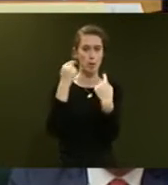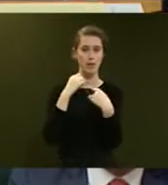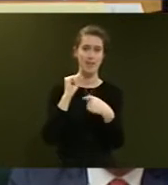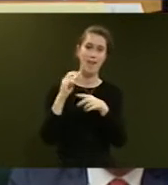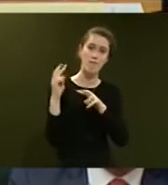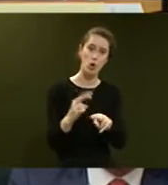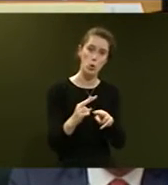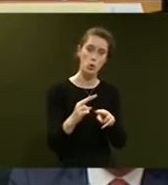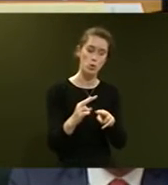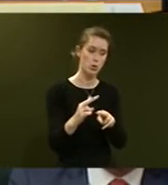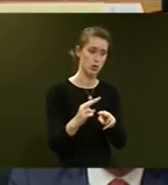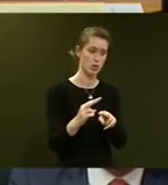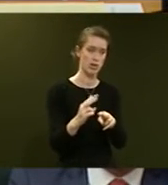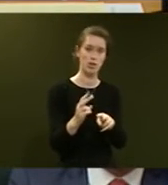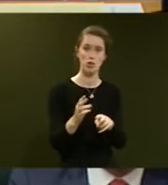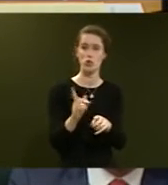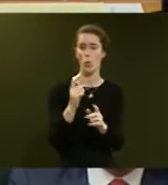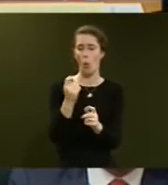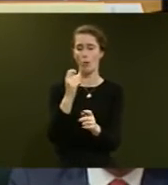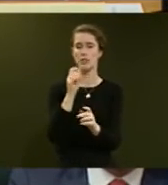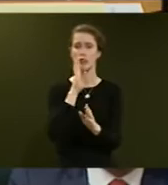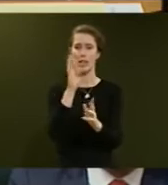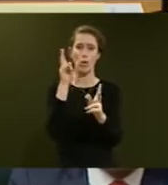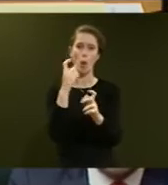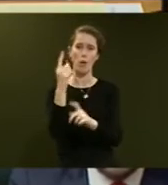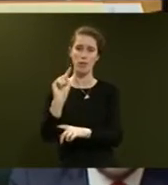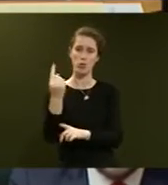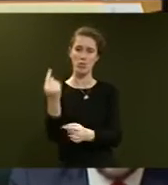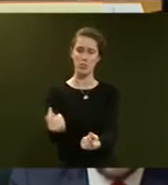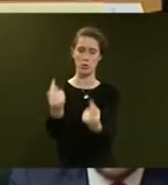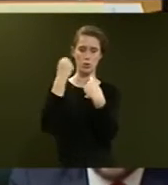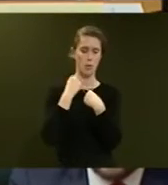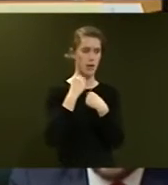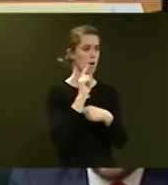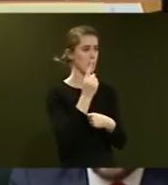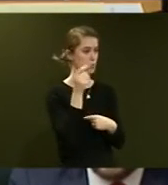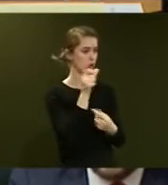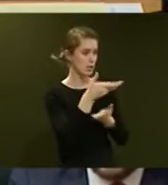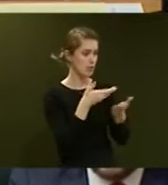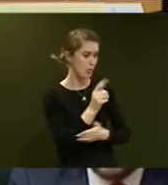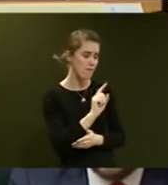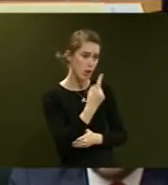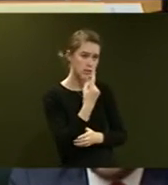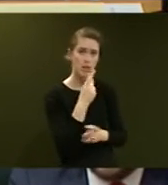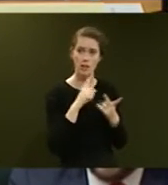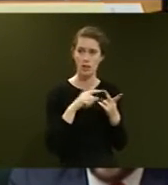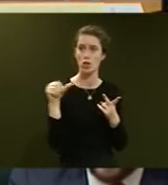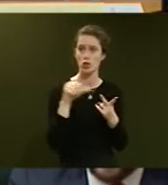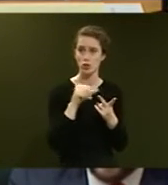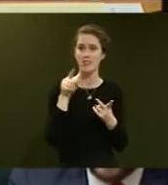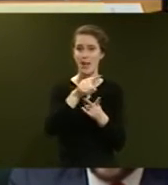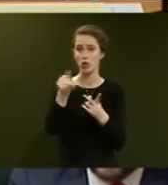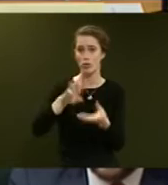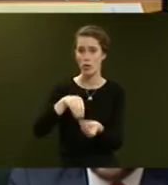view, to almost directly quote one of the principals who I spoke to, that the principals should have been consulted first, they should have come up with the